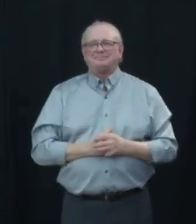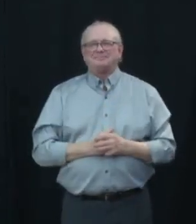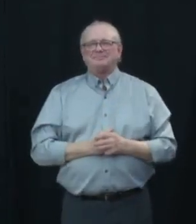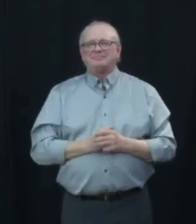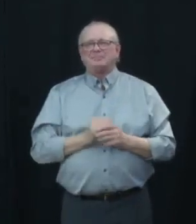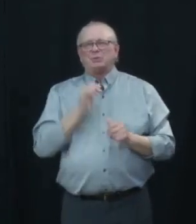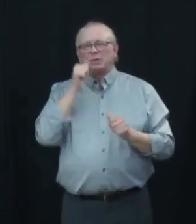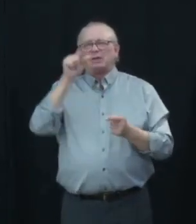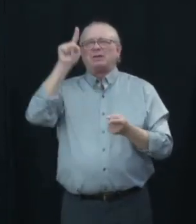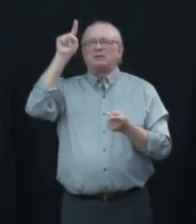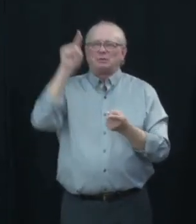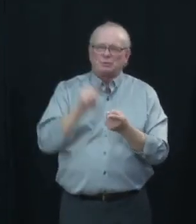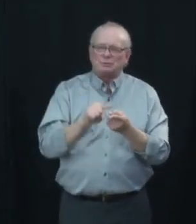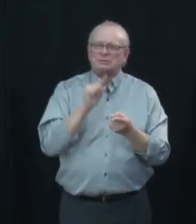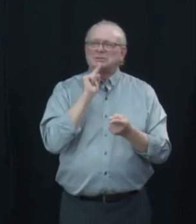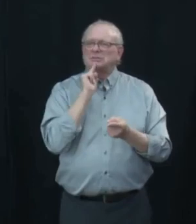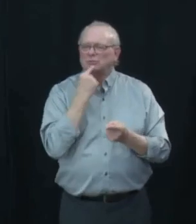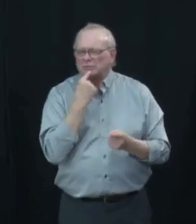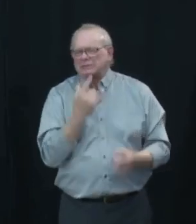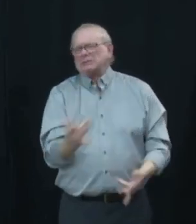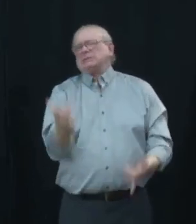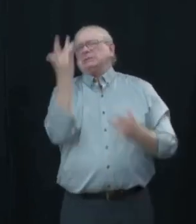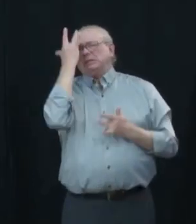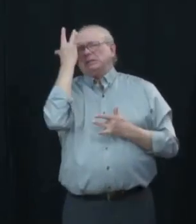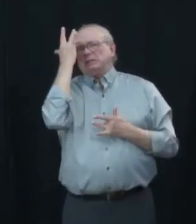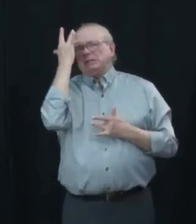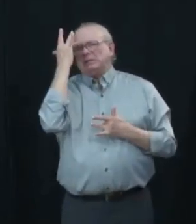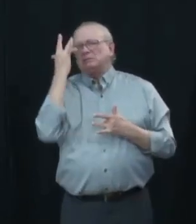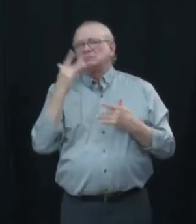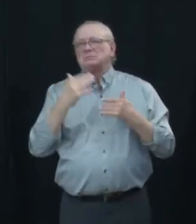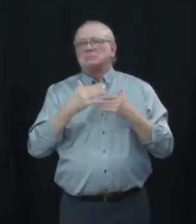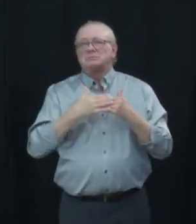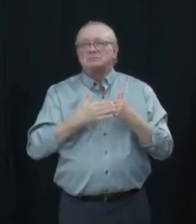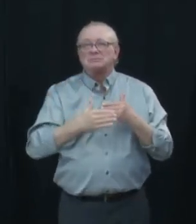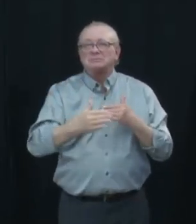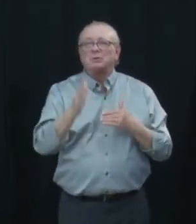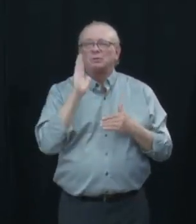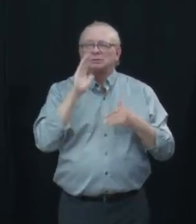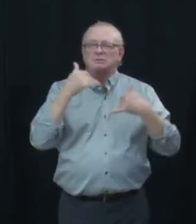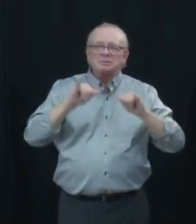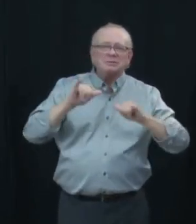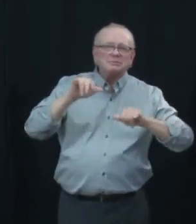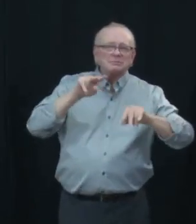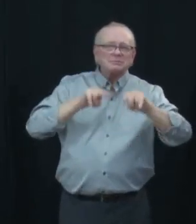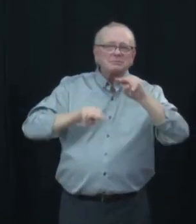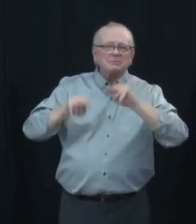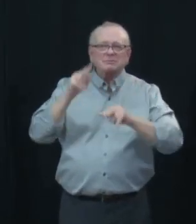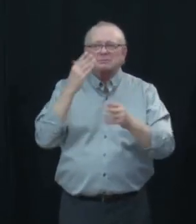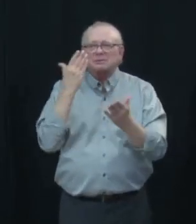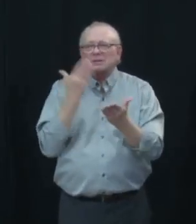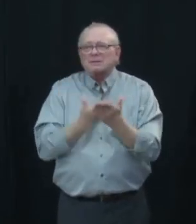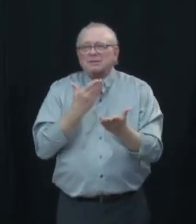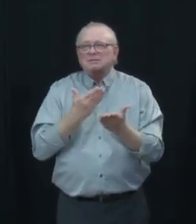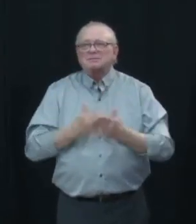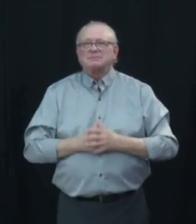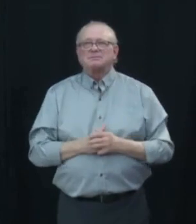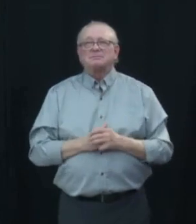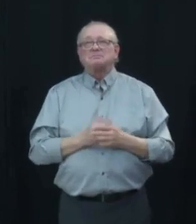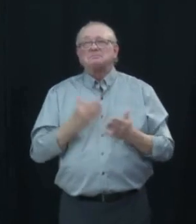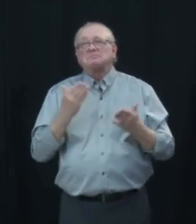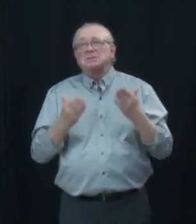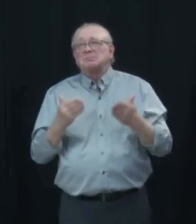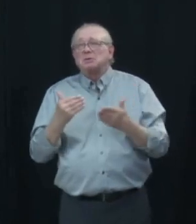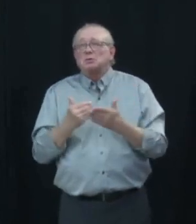need to continue to monitor the evidence about not only the effectiveness of our current vaccines but whether there are new products